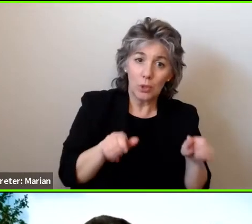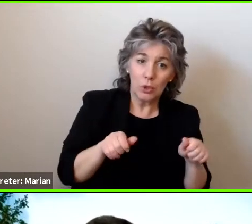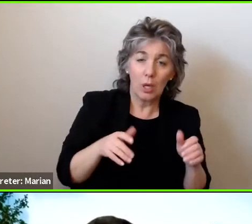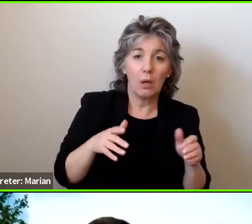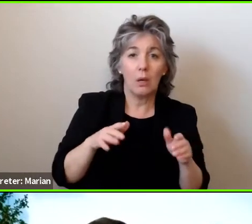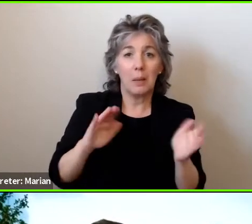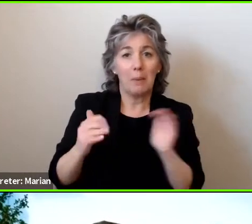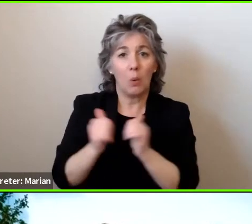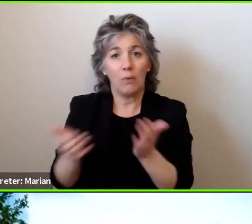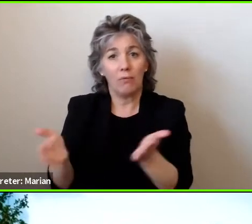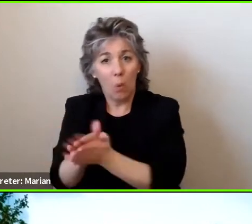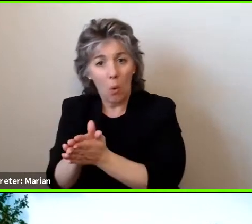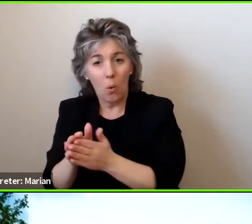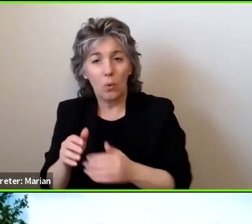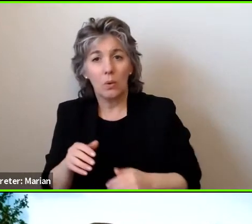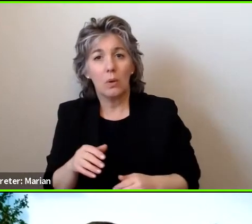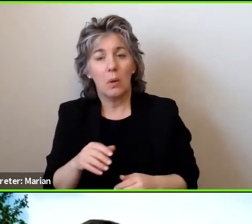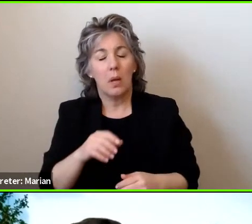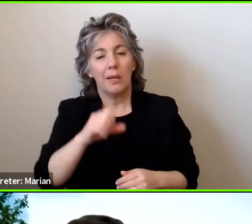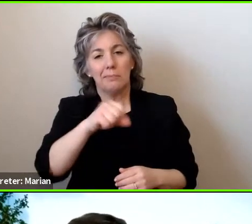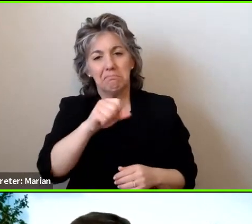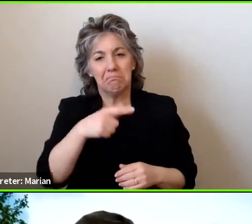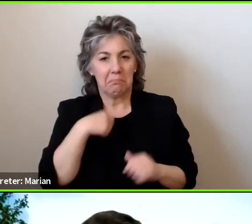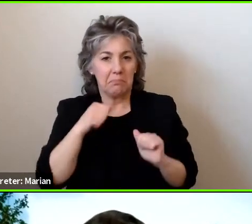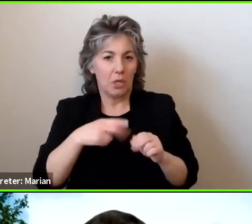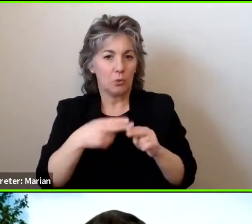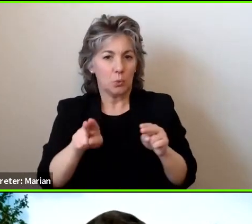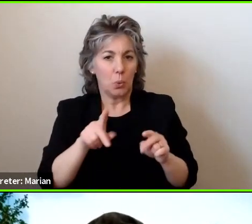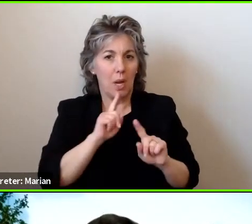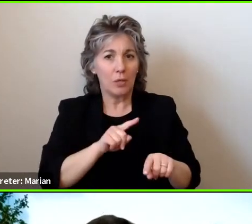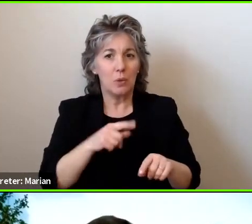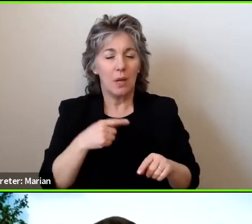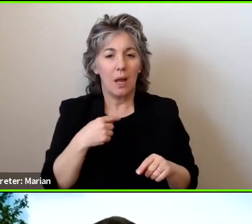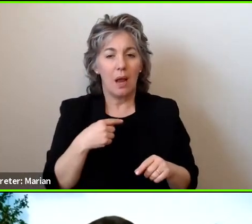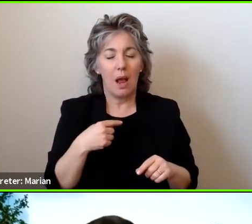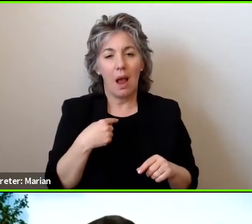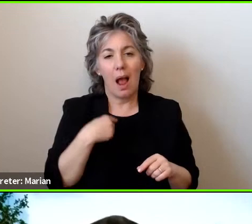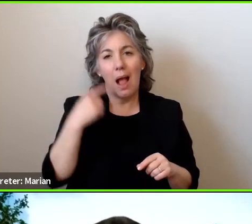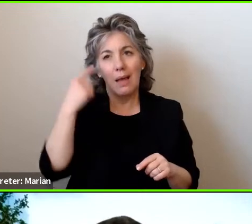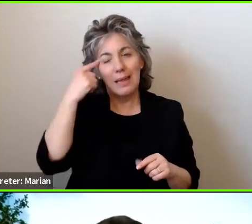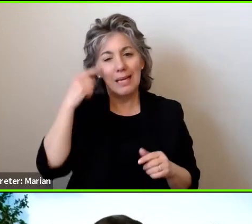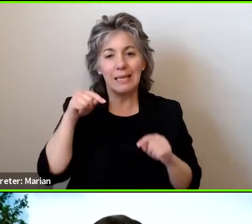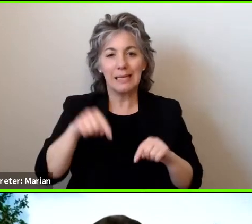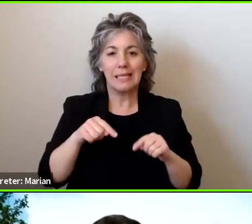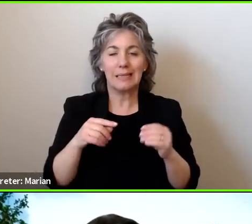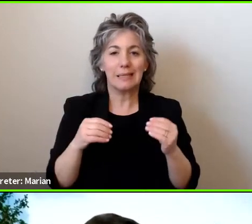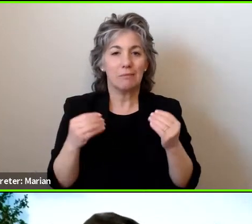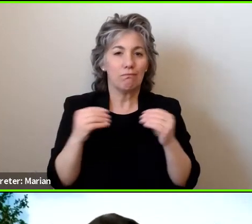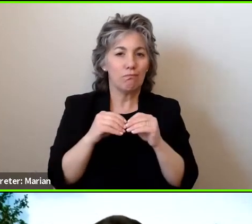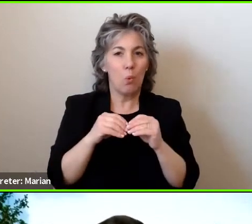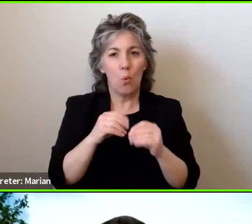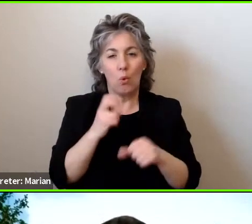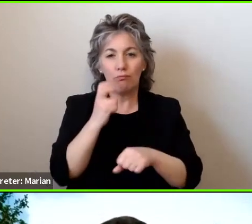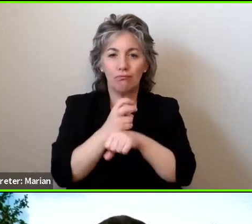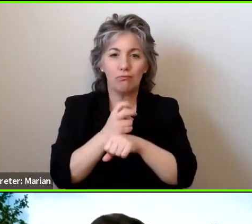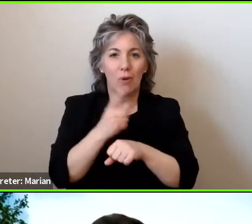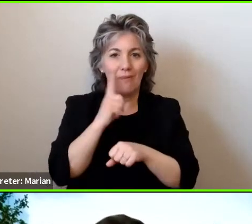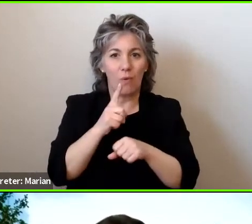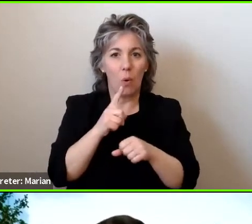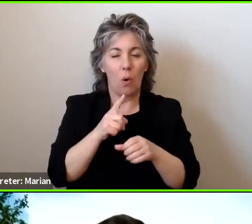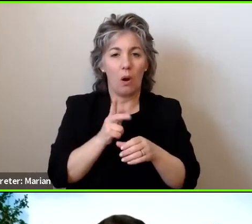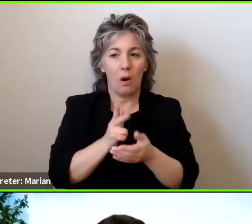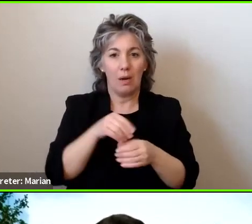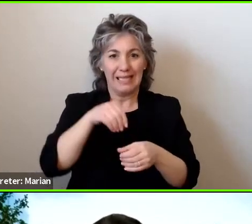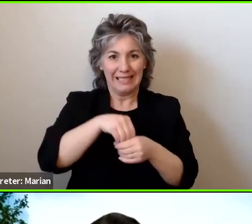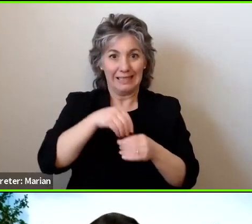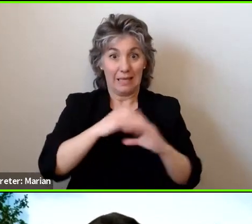I'll keep it pretty short. I think that this was going to be in some ways more of an issue for maneuvering inside the vehicle